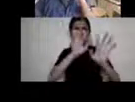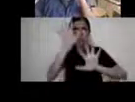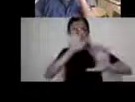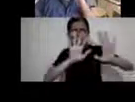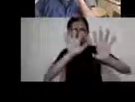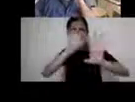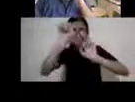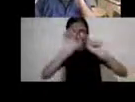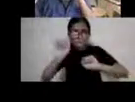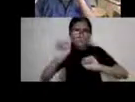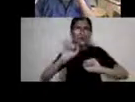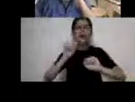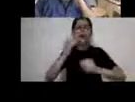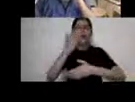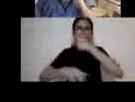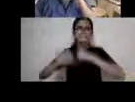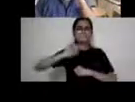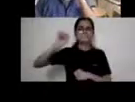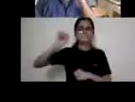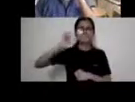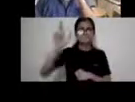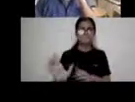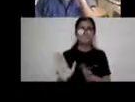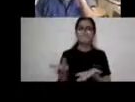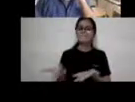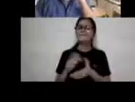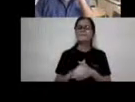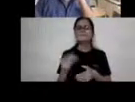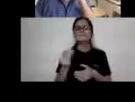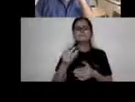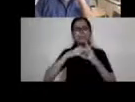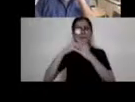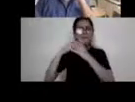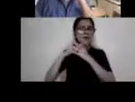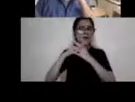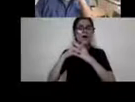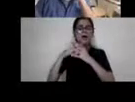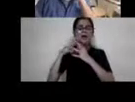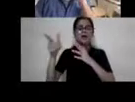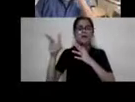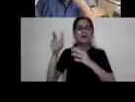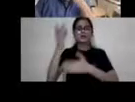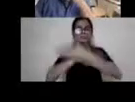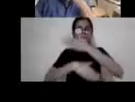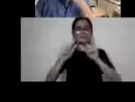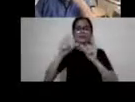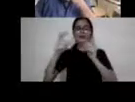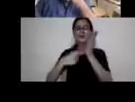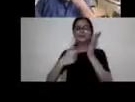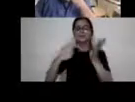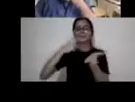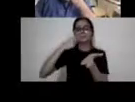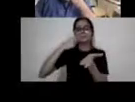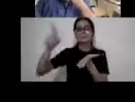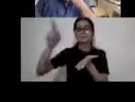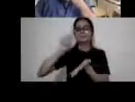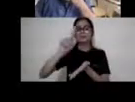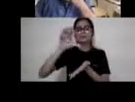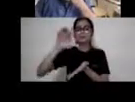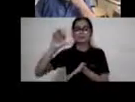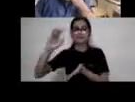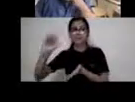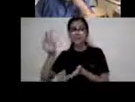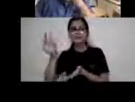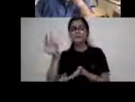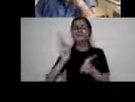activism. And the Americans with disabilities act passed in 1990, um, the UN disability,